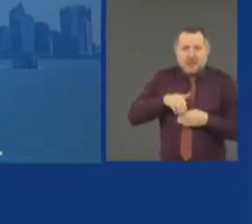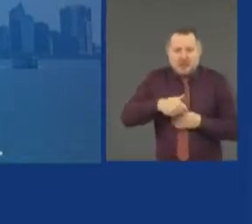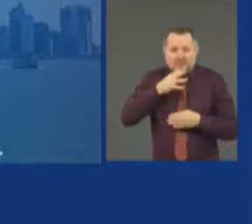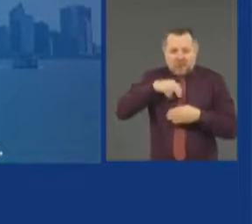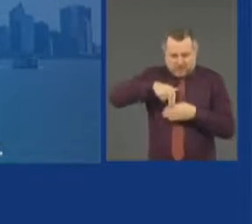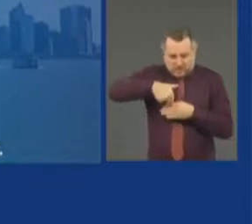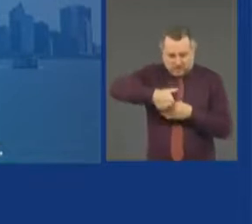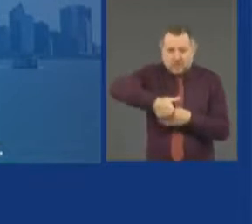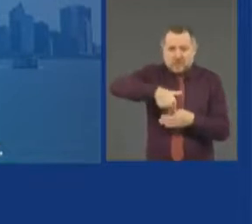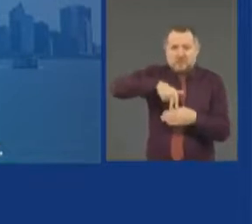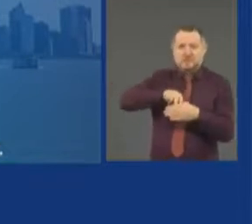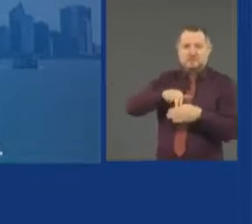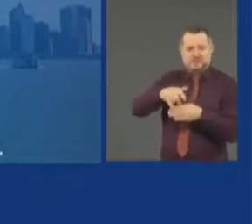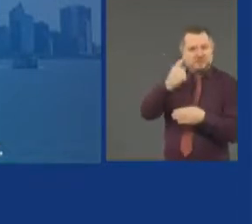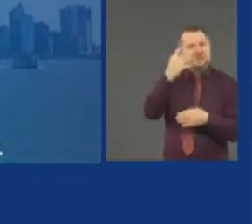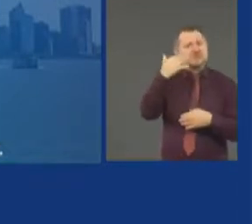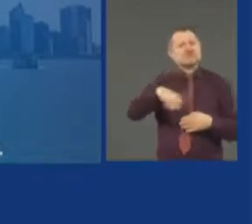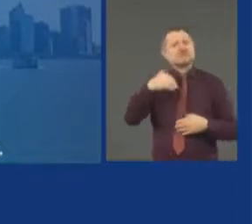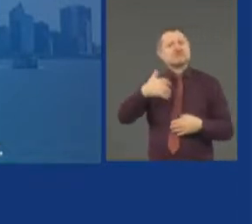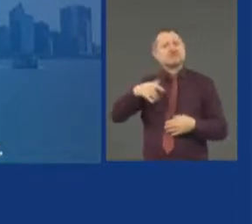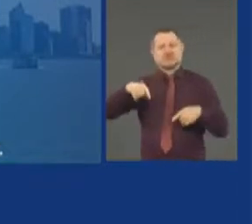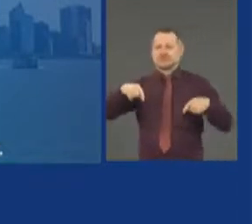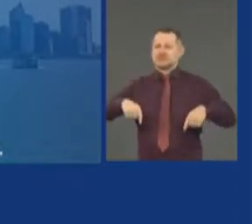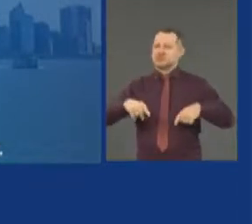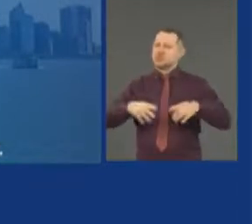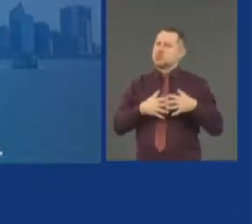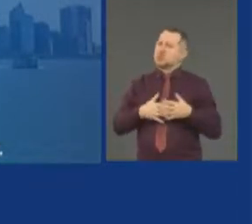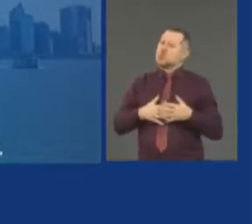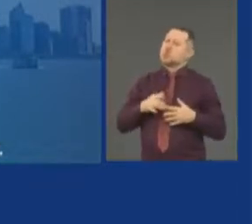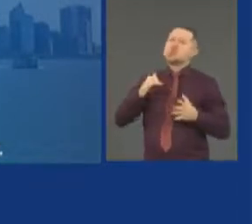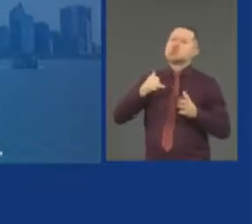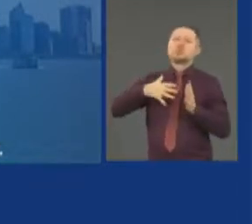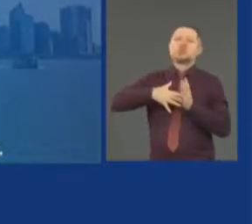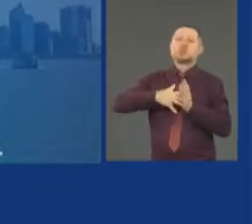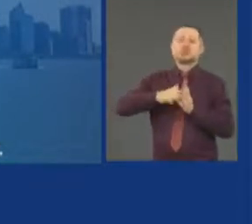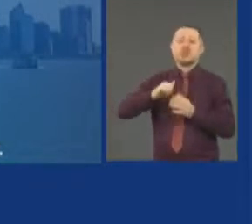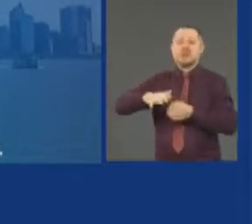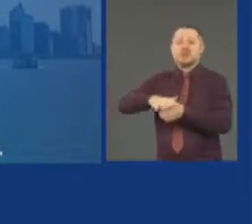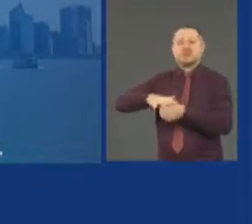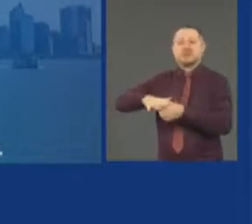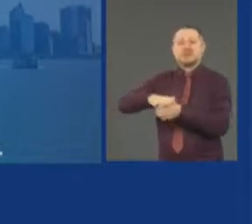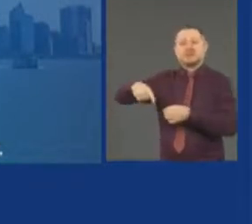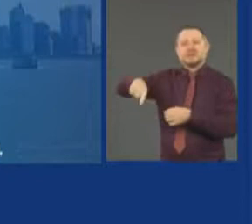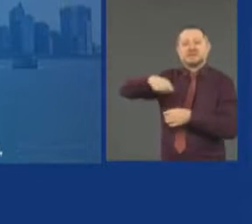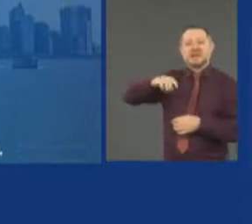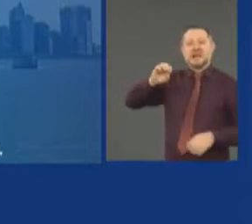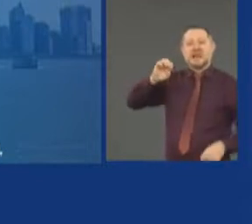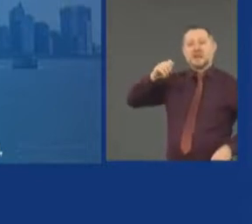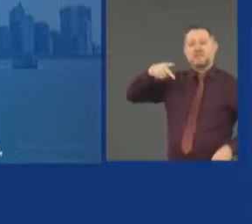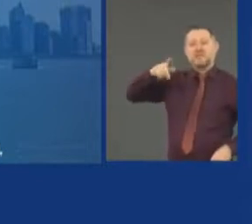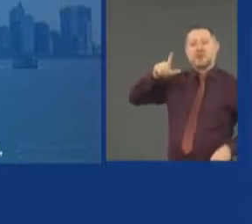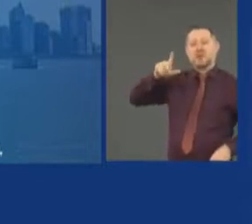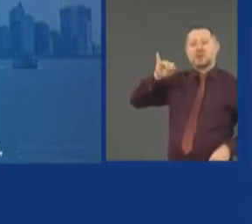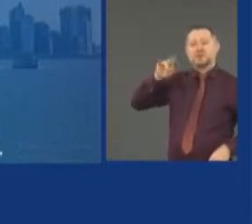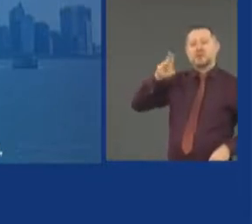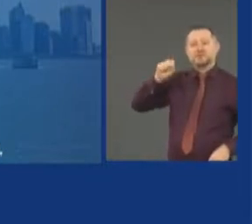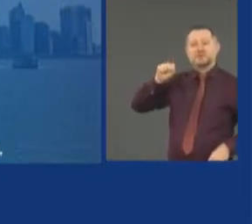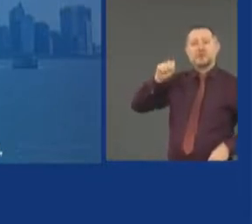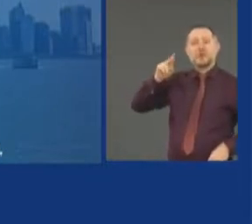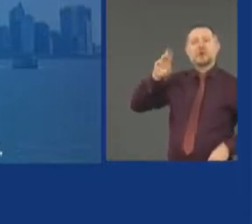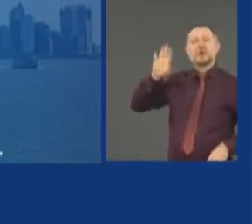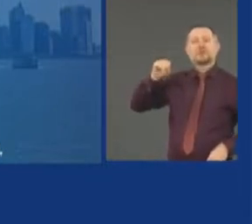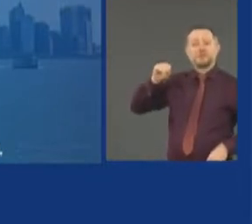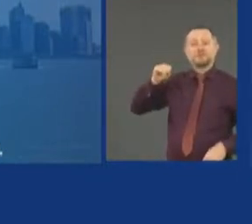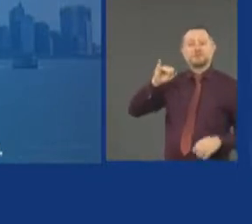spot for this nation always. E pluribus unum. We just put it on our state seal. Out of many,